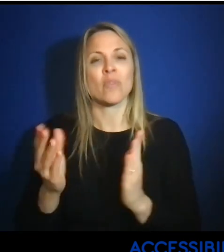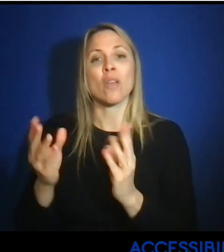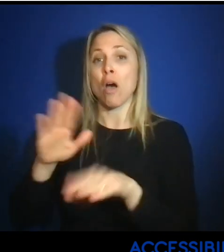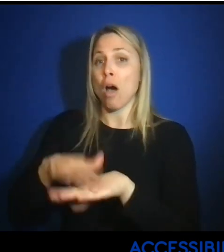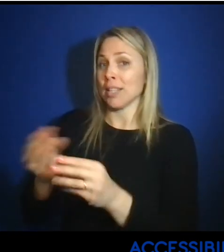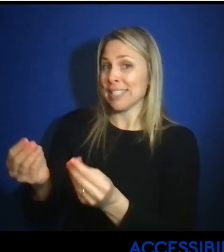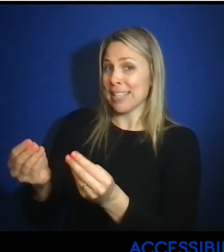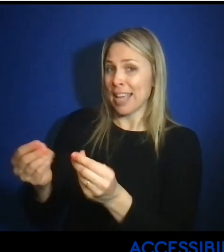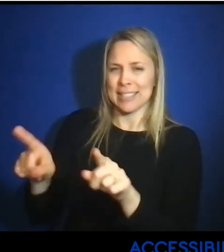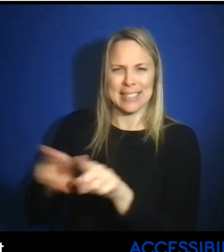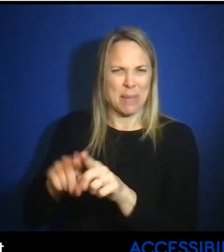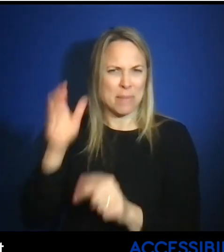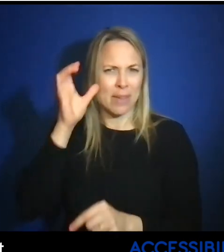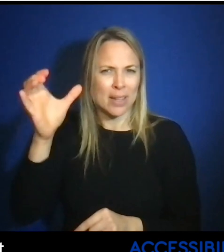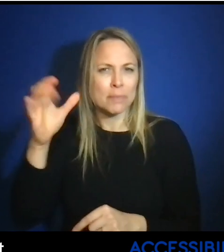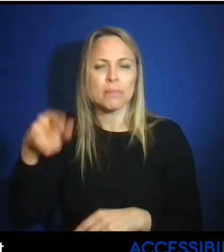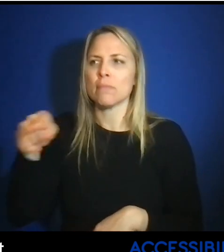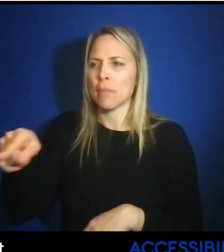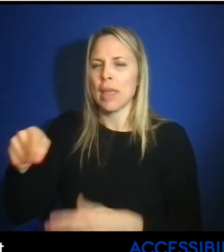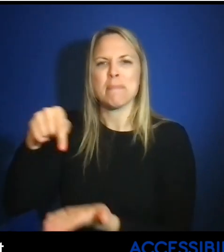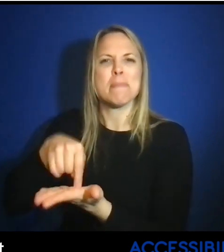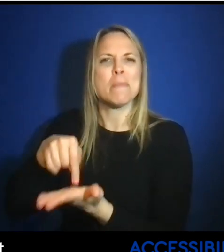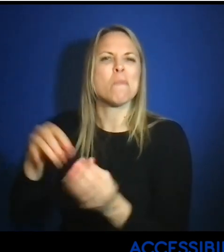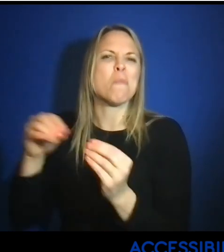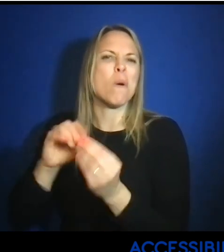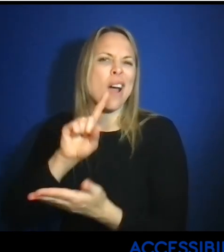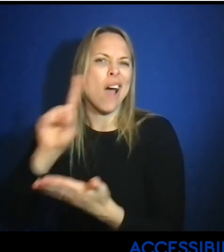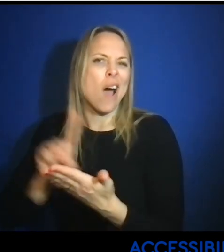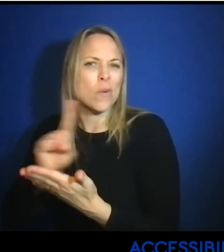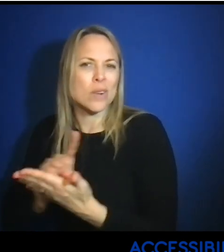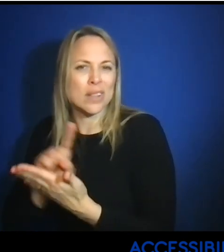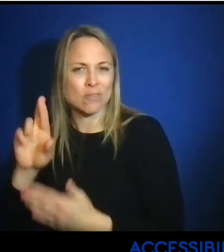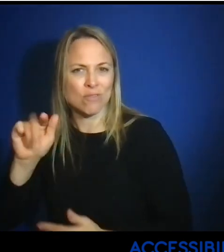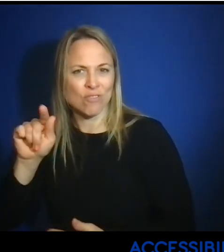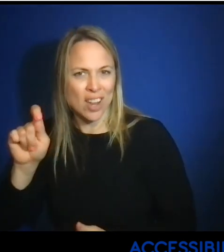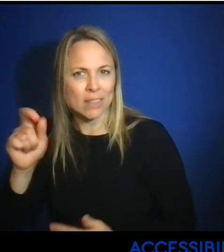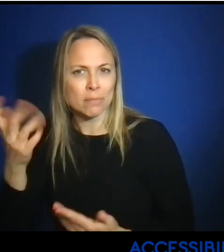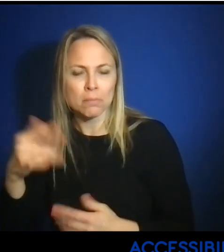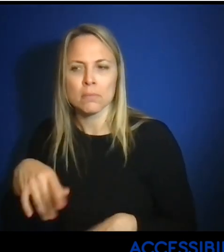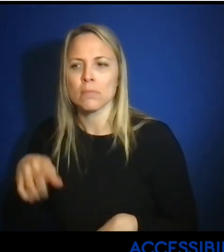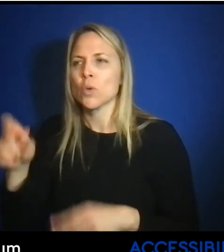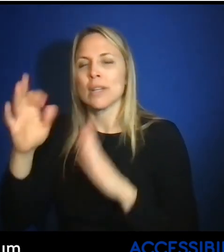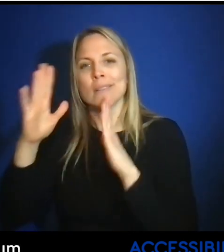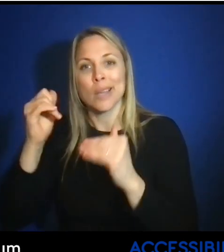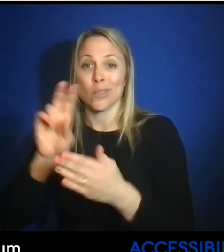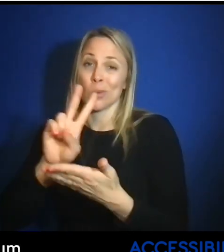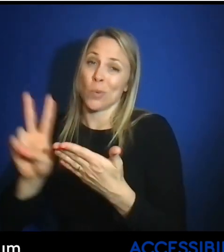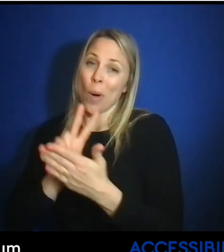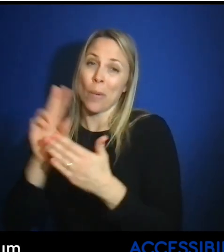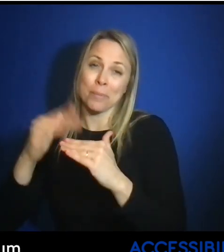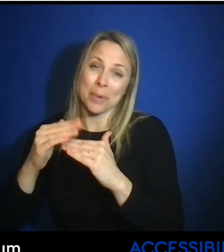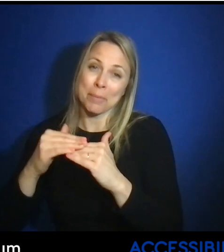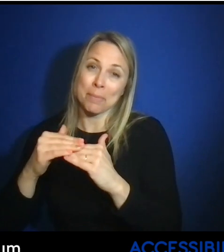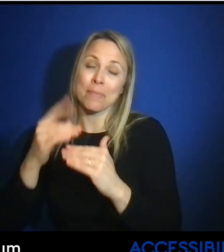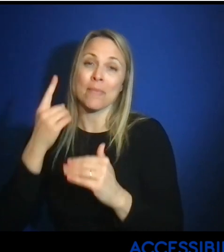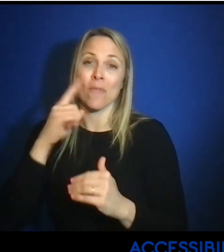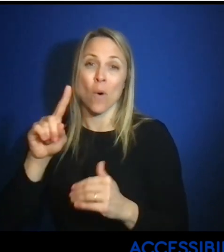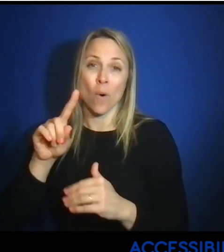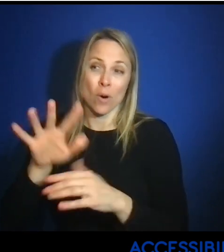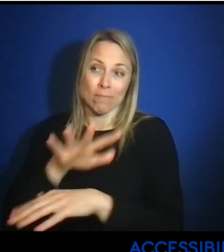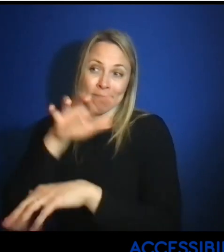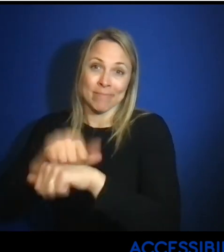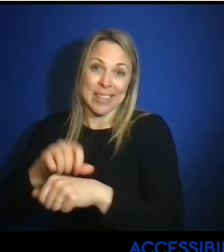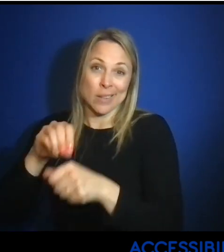On-site is the same way. Those services are typically billed in more of an hourly rate. You can expect a two-hour minimum